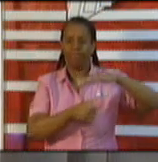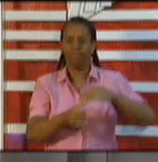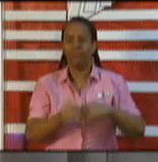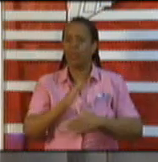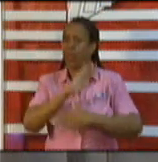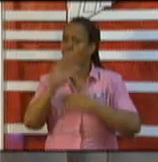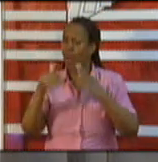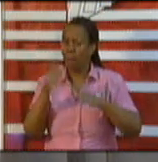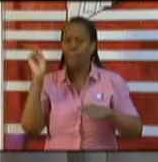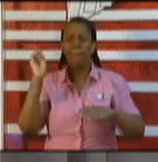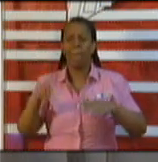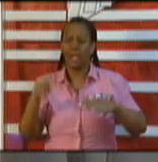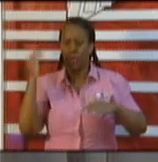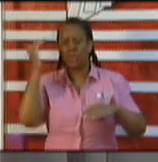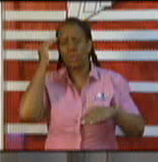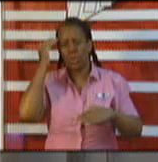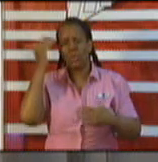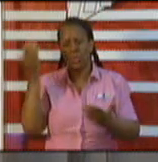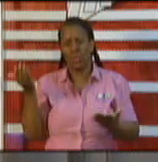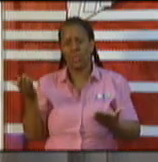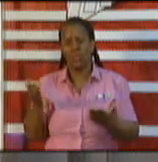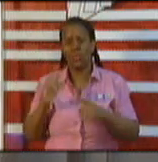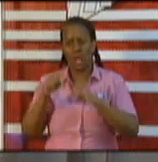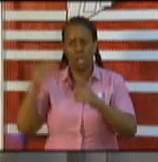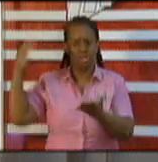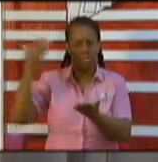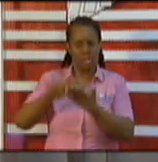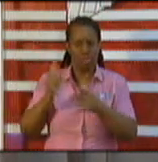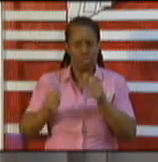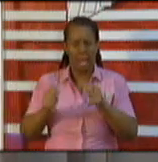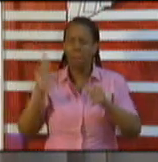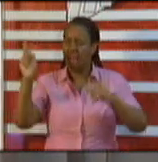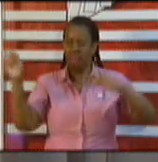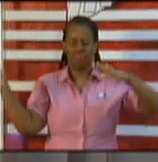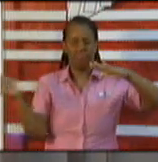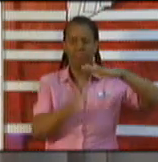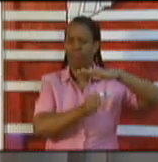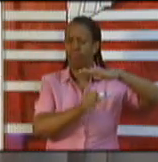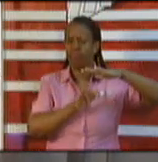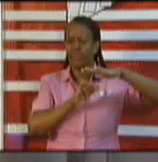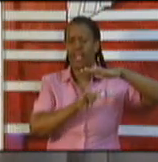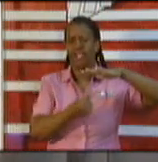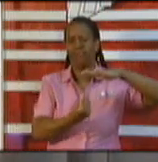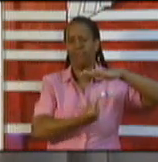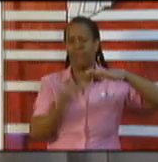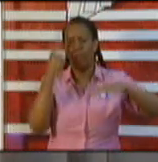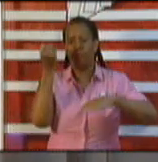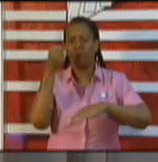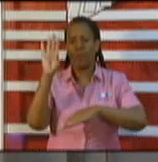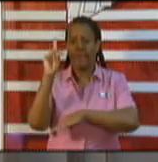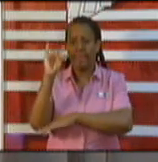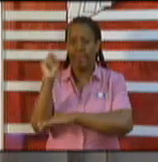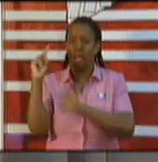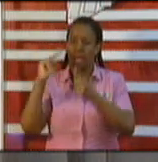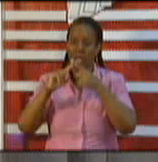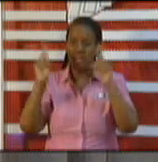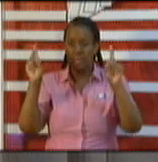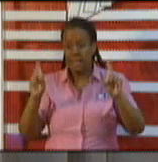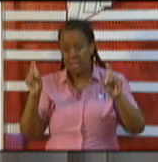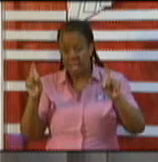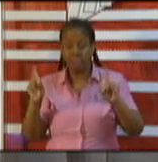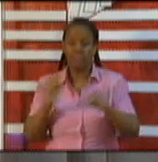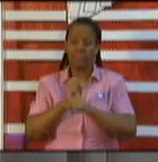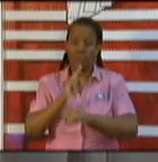the strictest of quarantine measures, but the very professional quarantine measures under the Ministry of Health, the Chief Medical